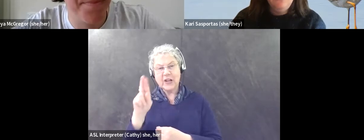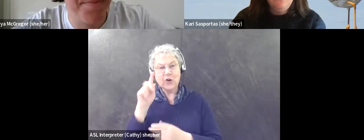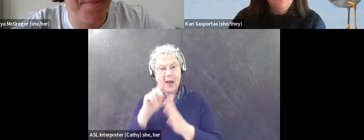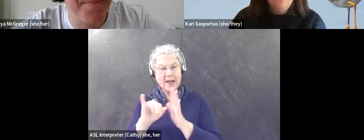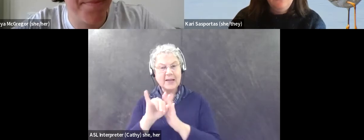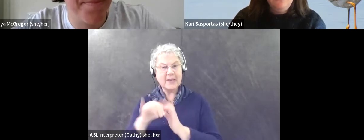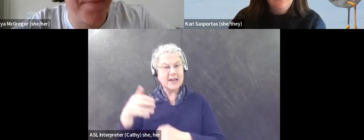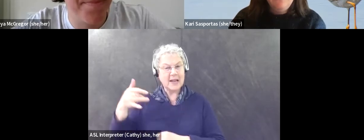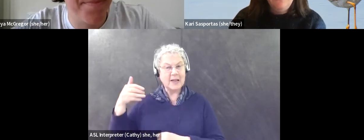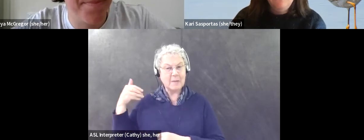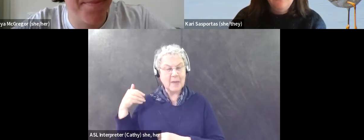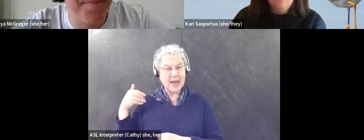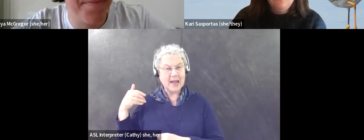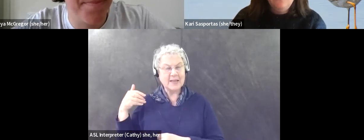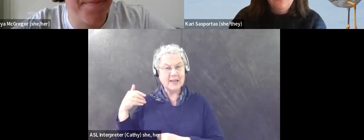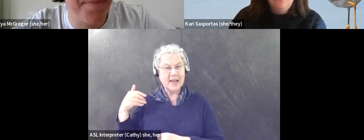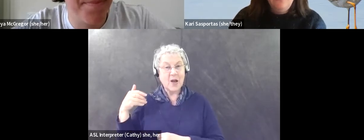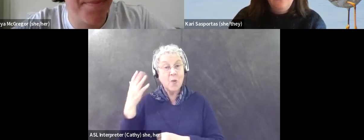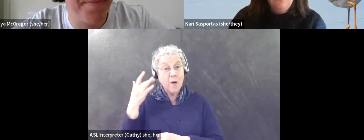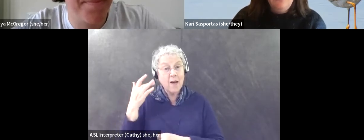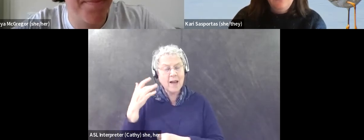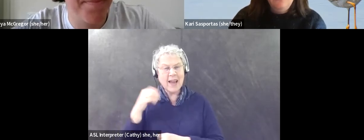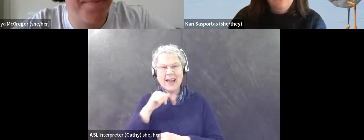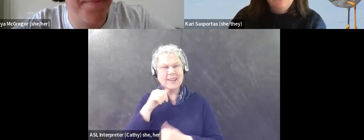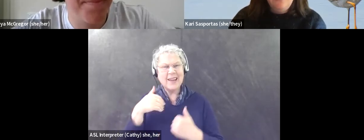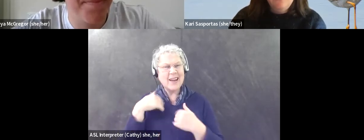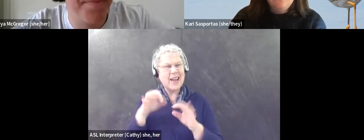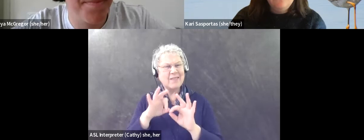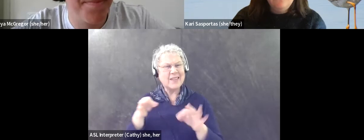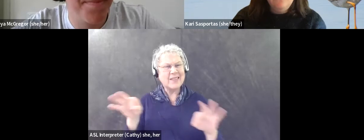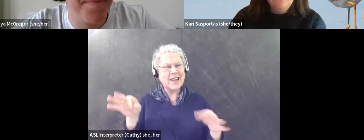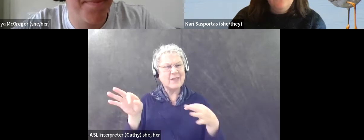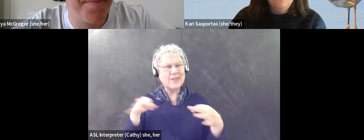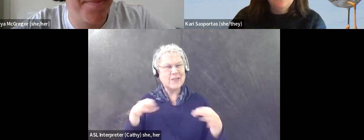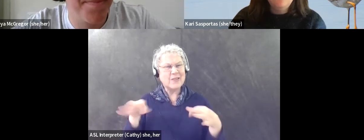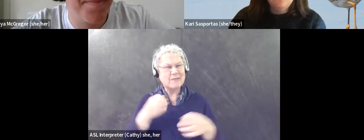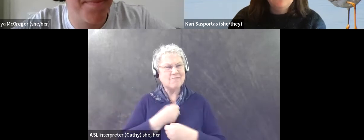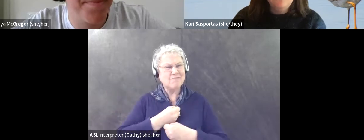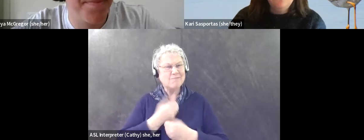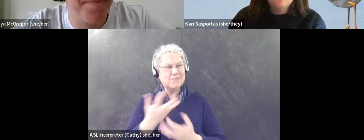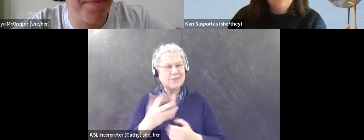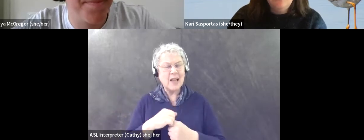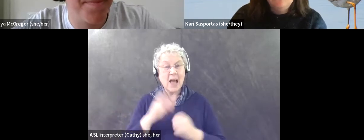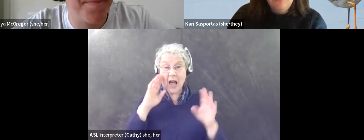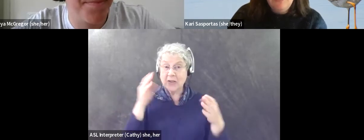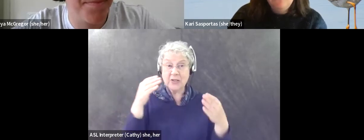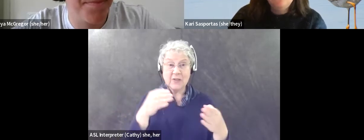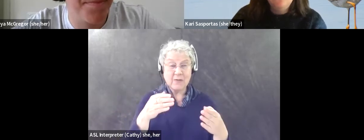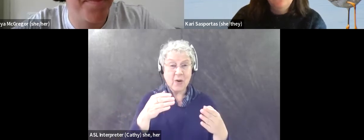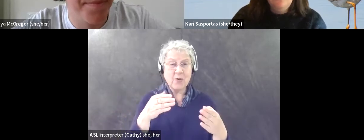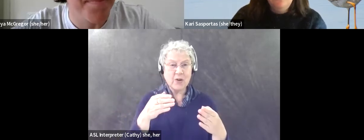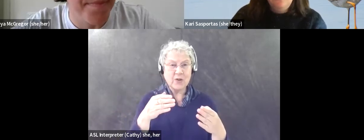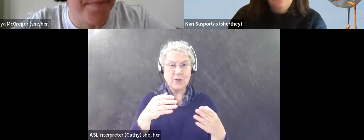me, I didn't have the language for it. And I was very much focused on just coming out as gay.